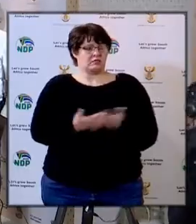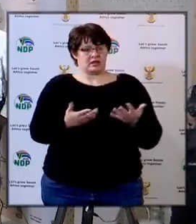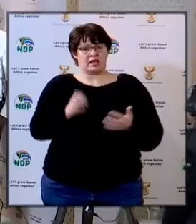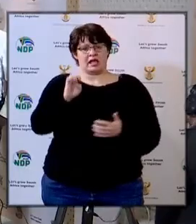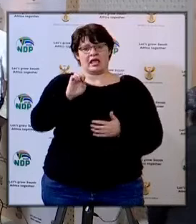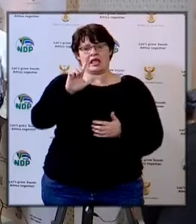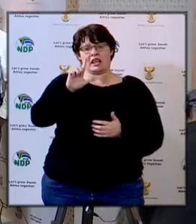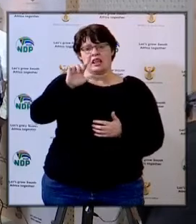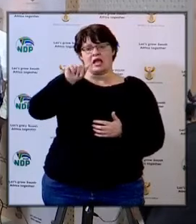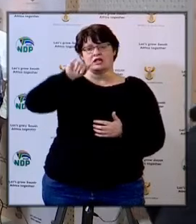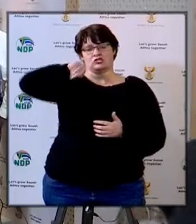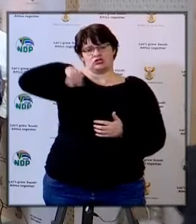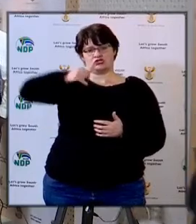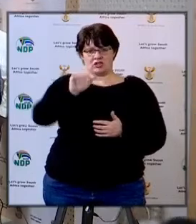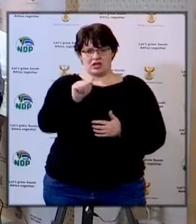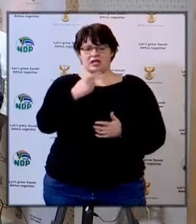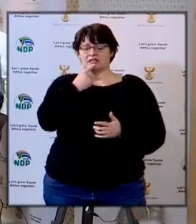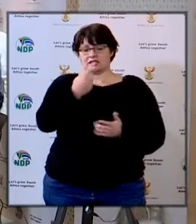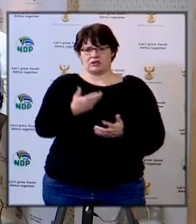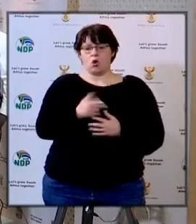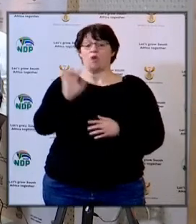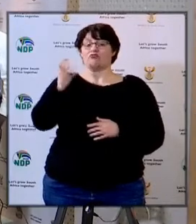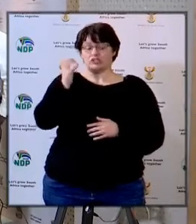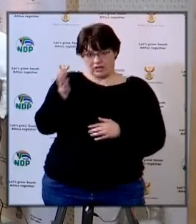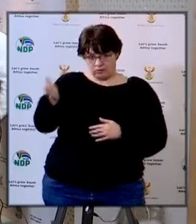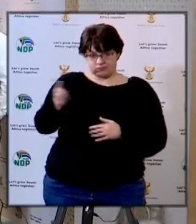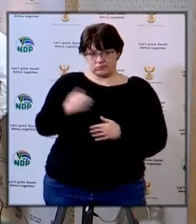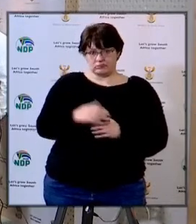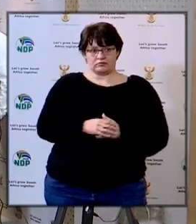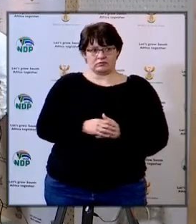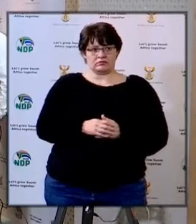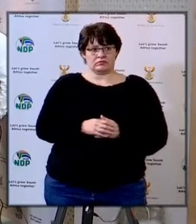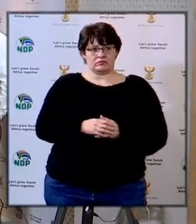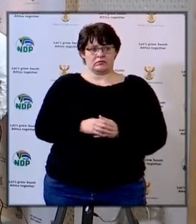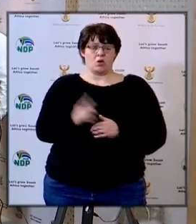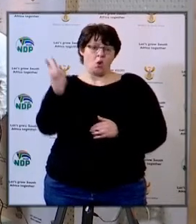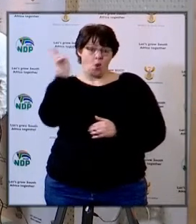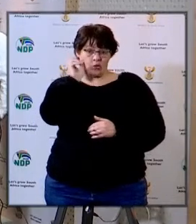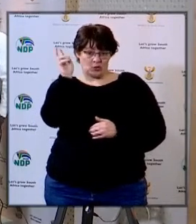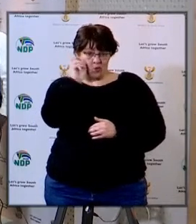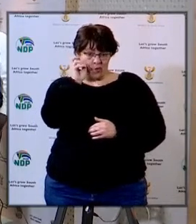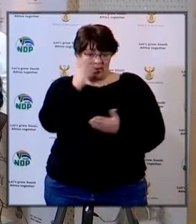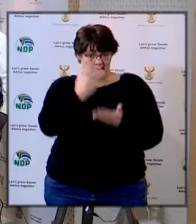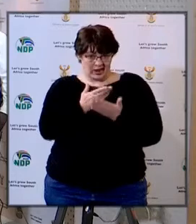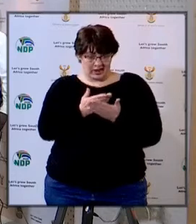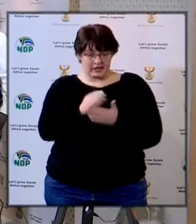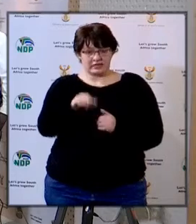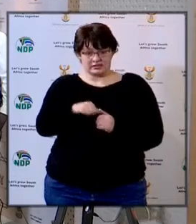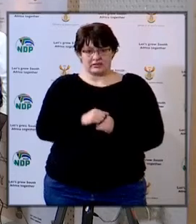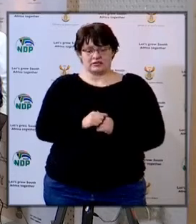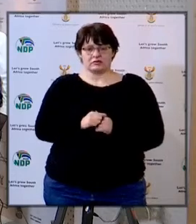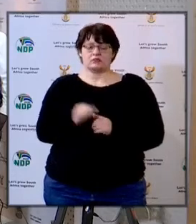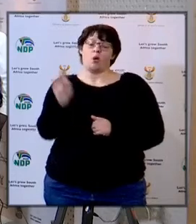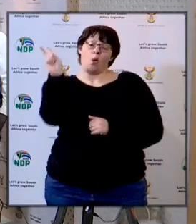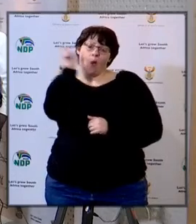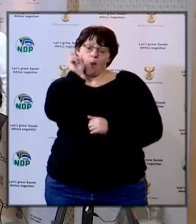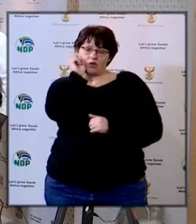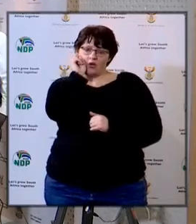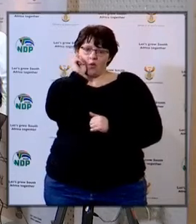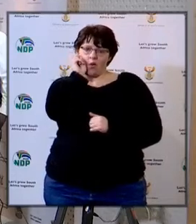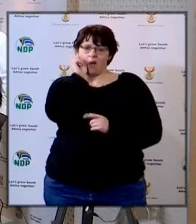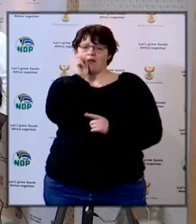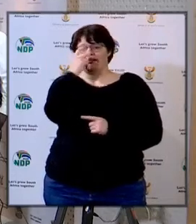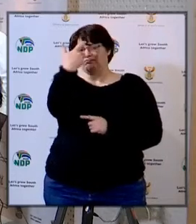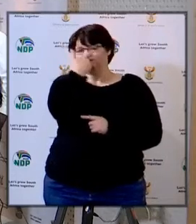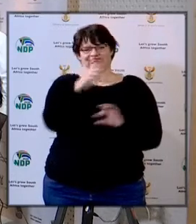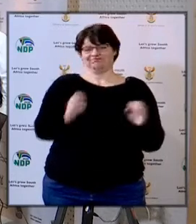Elijah will direct us what do you do from here free state so we can take the audio link from free state if it's thing okay so we'll bring the audio